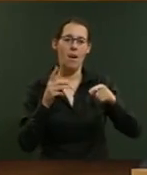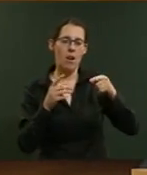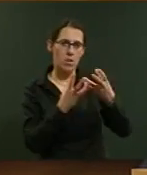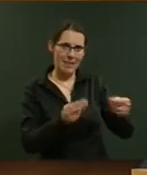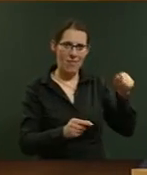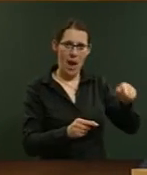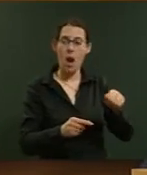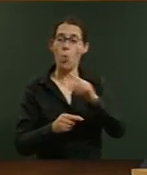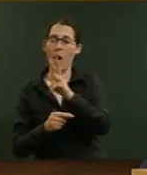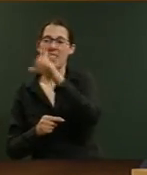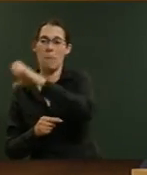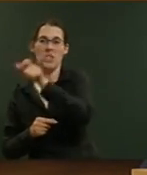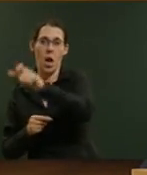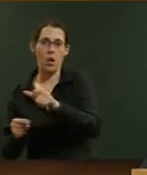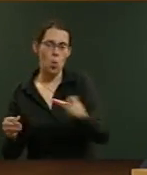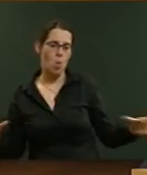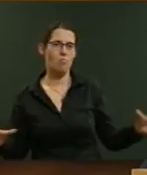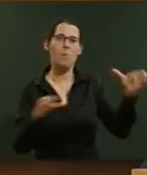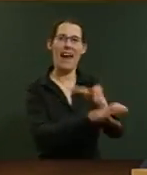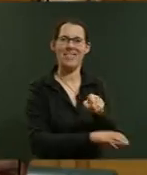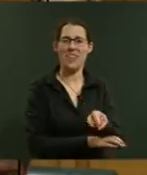improve services in these regions?